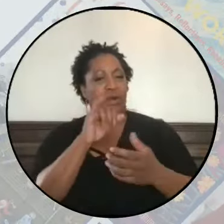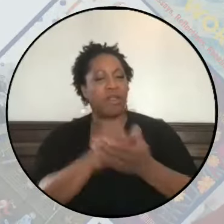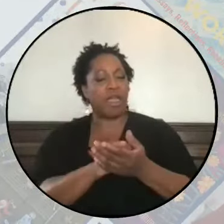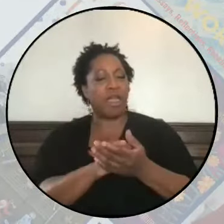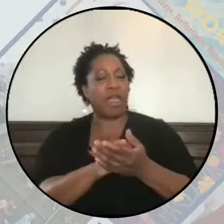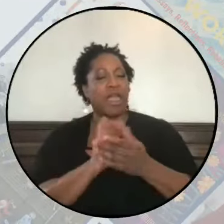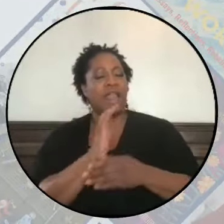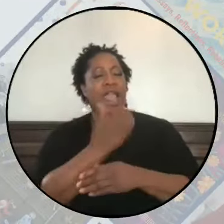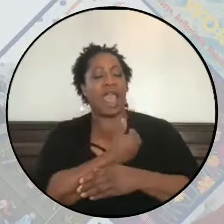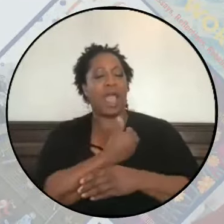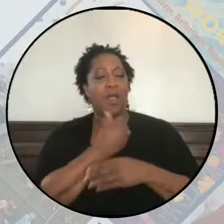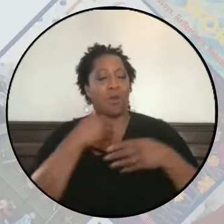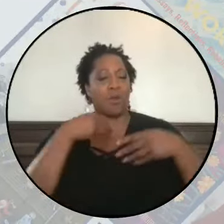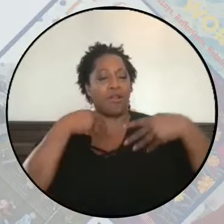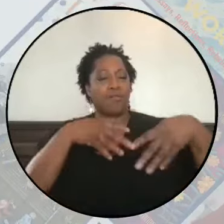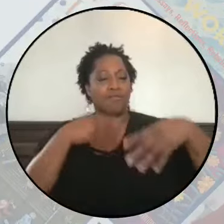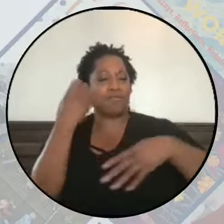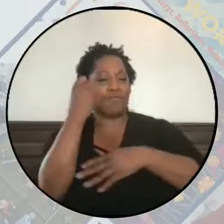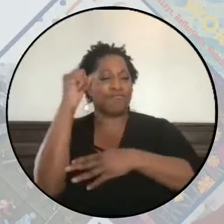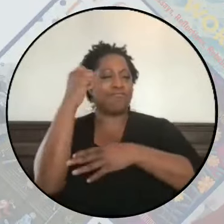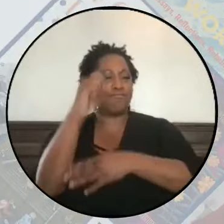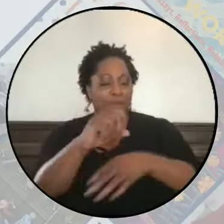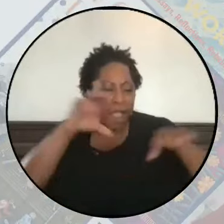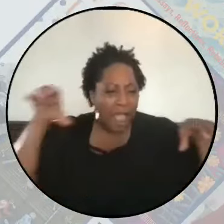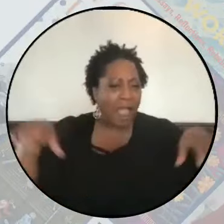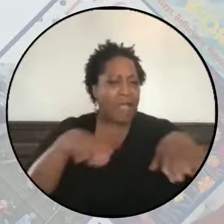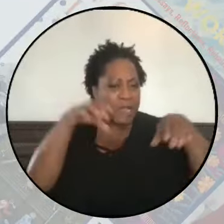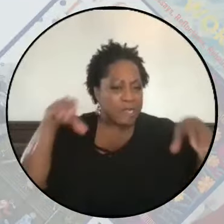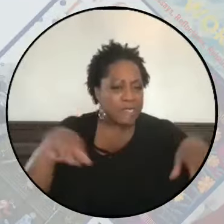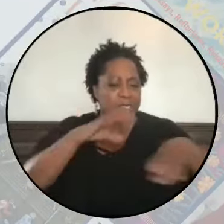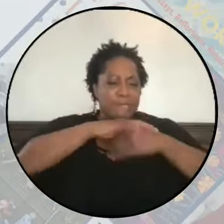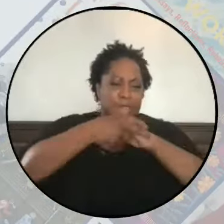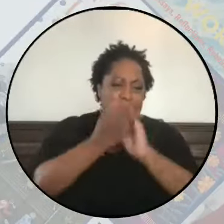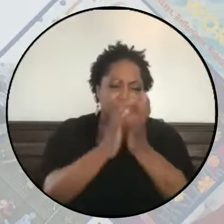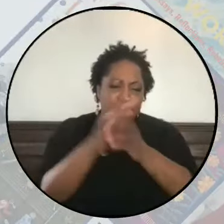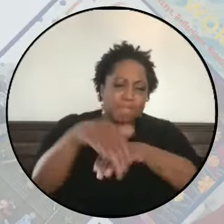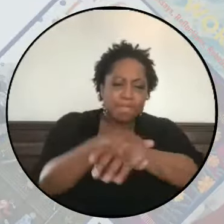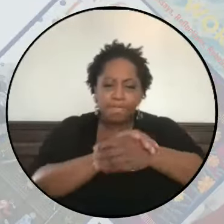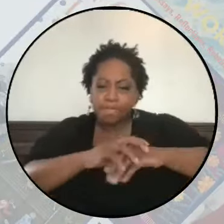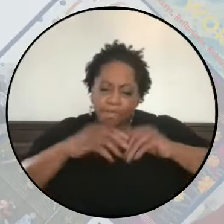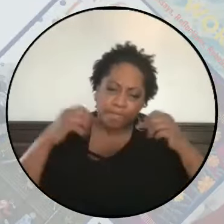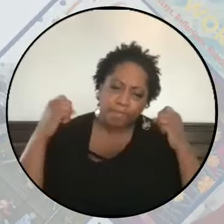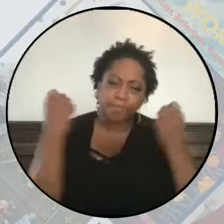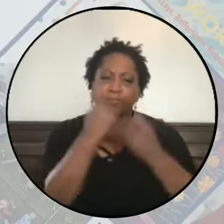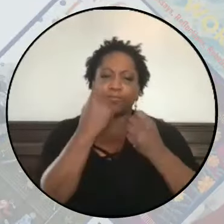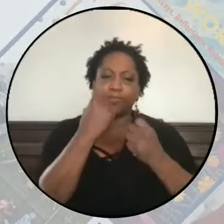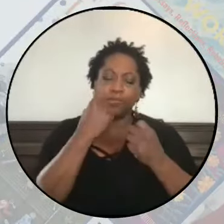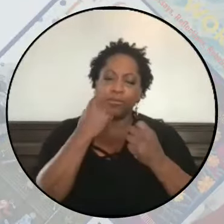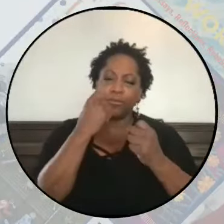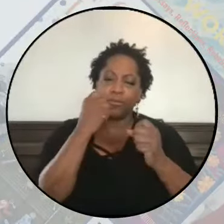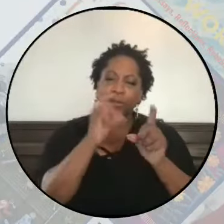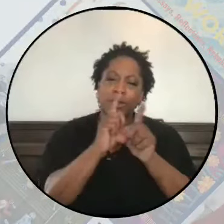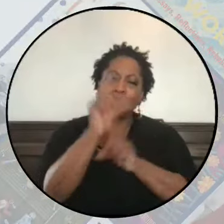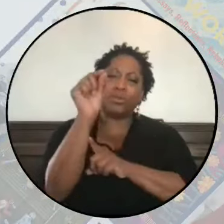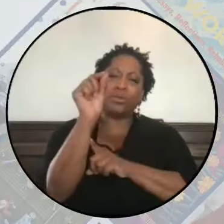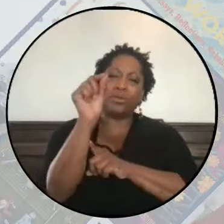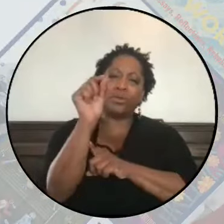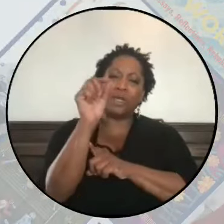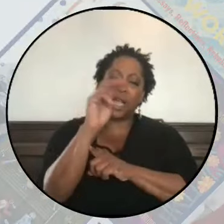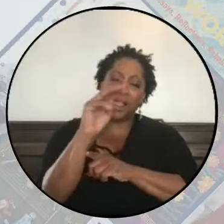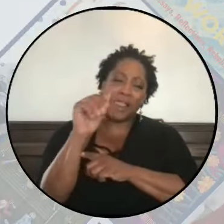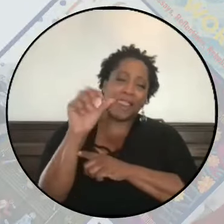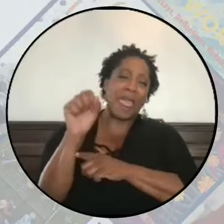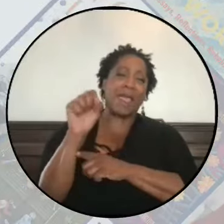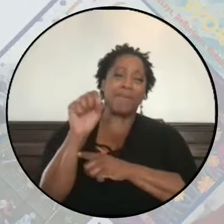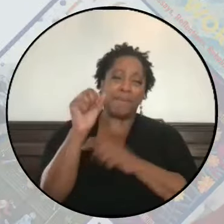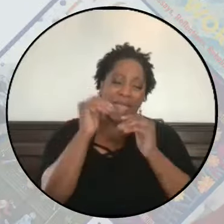our demonstrations, our mobilizing, our organizing here reaches that mass level